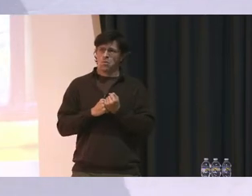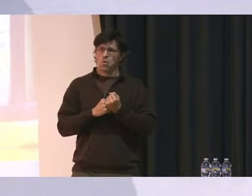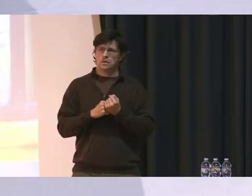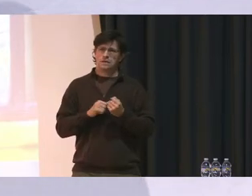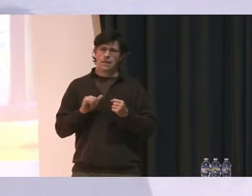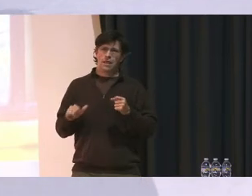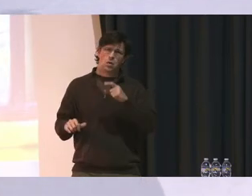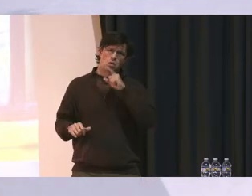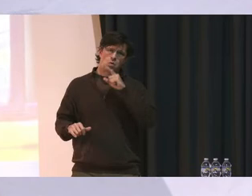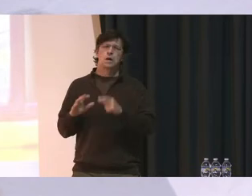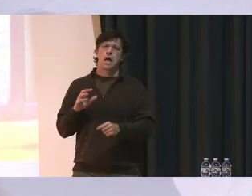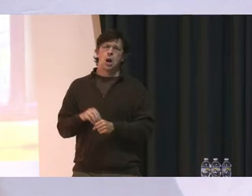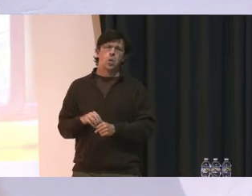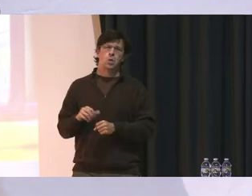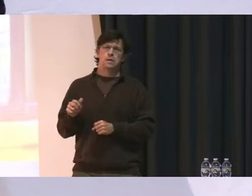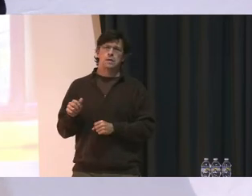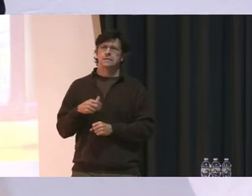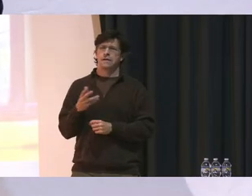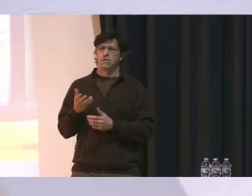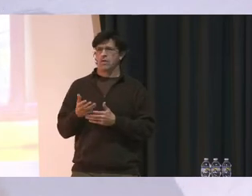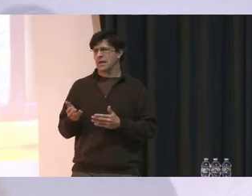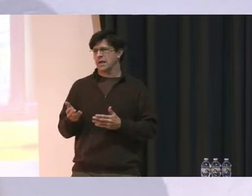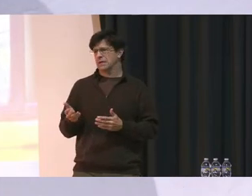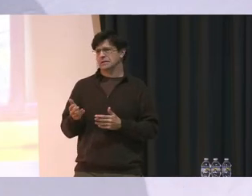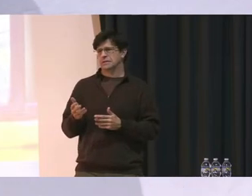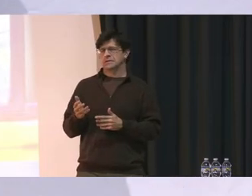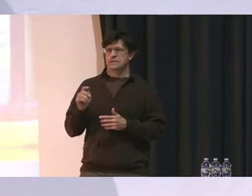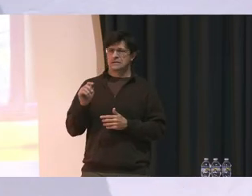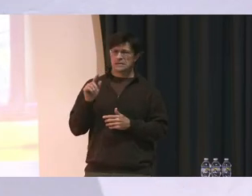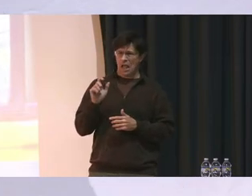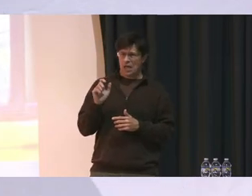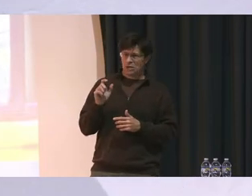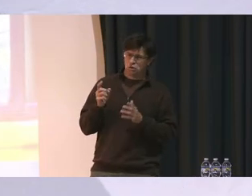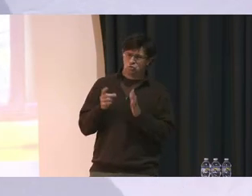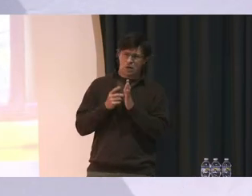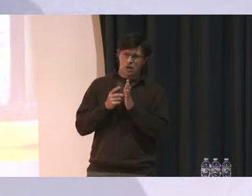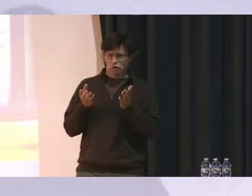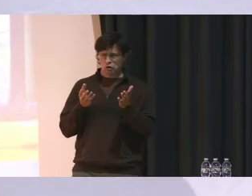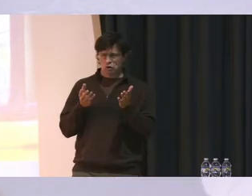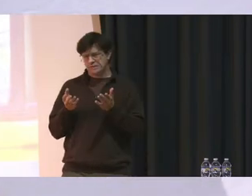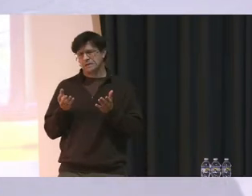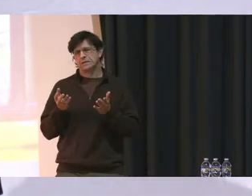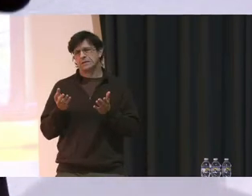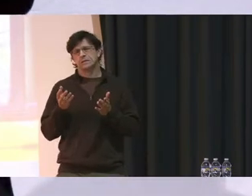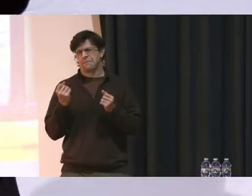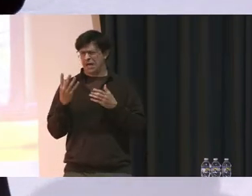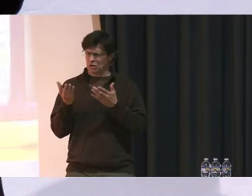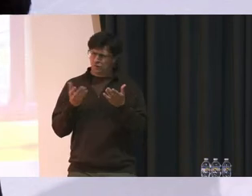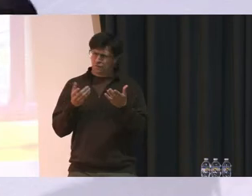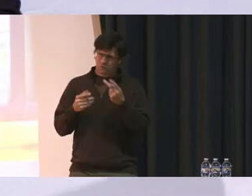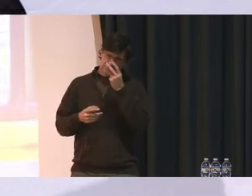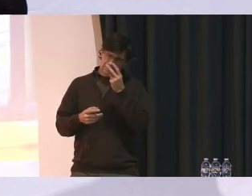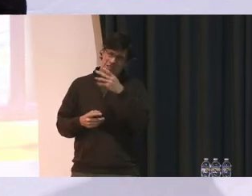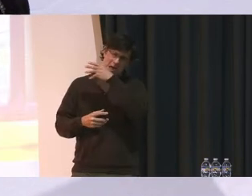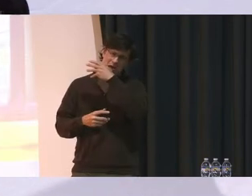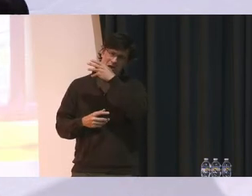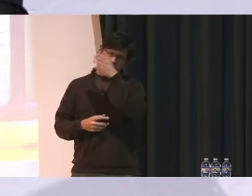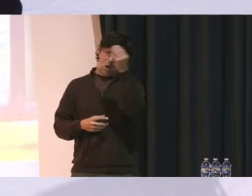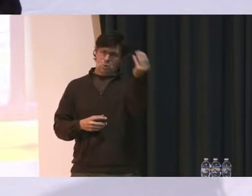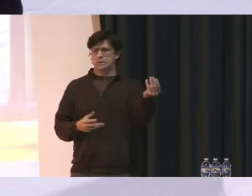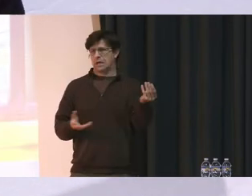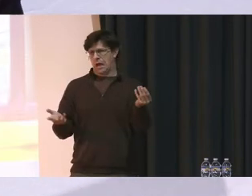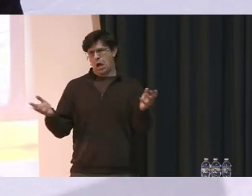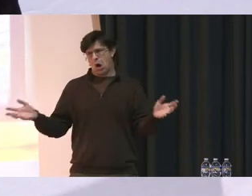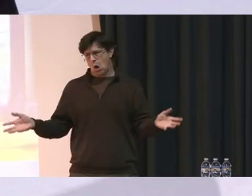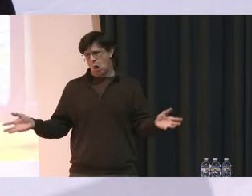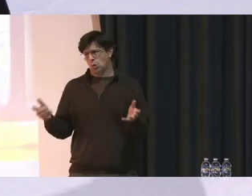really include several things from teletherapy services, many of the services that you see outside. And I encourage you